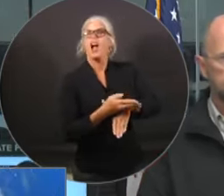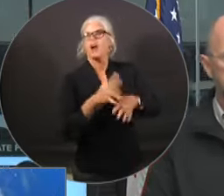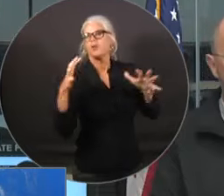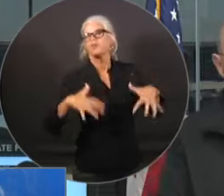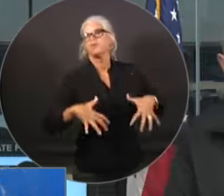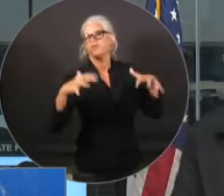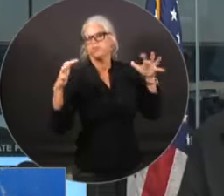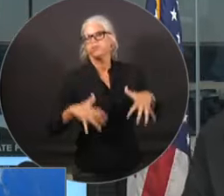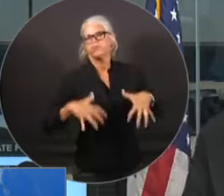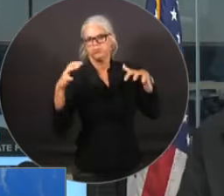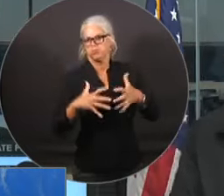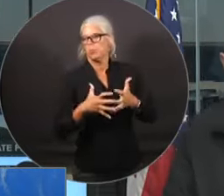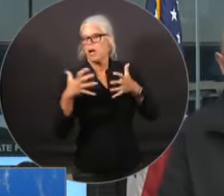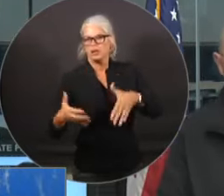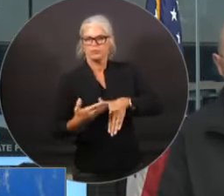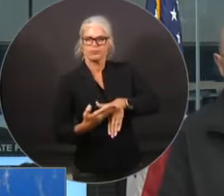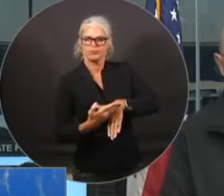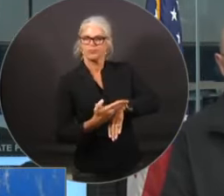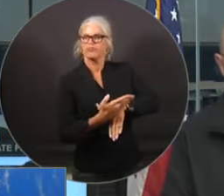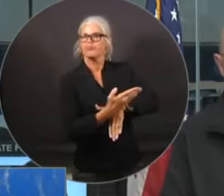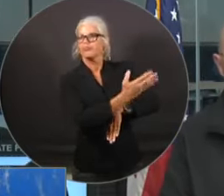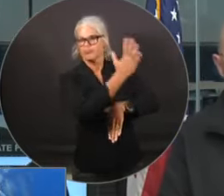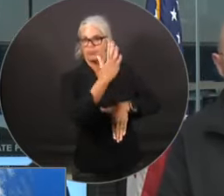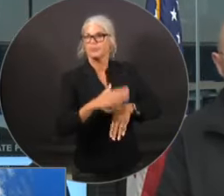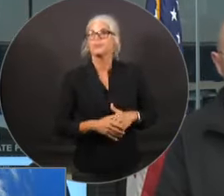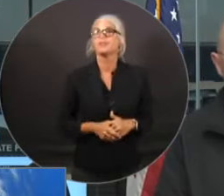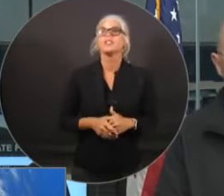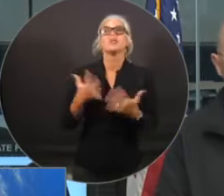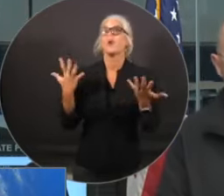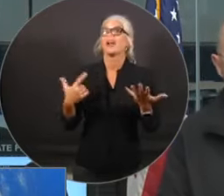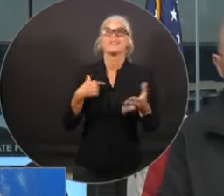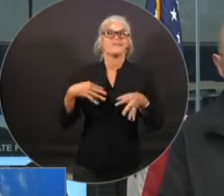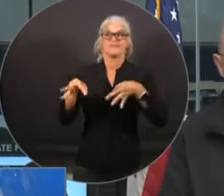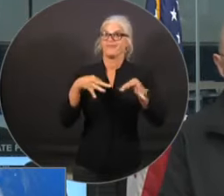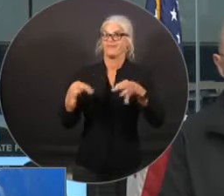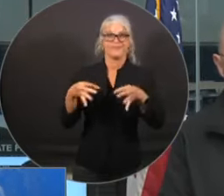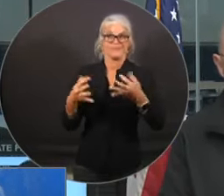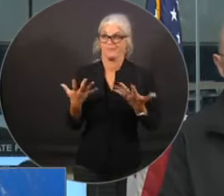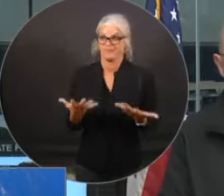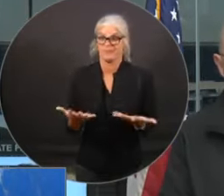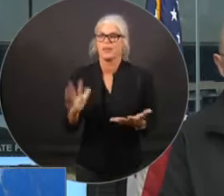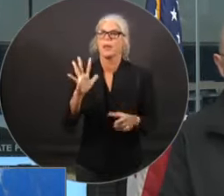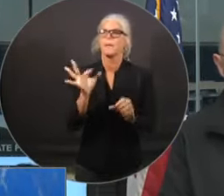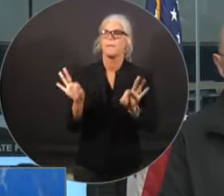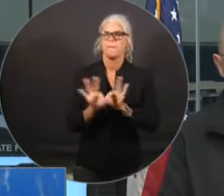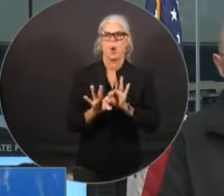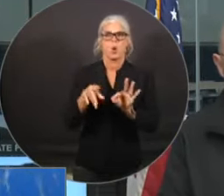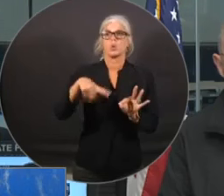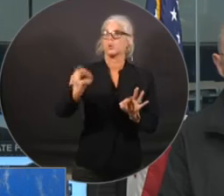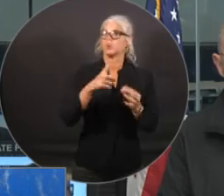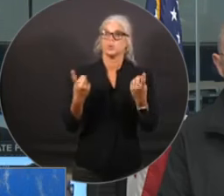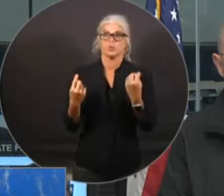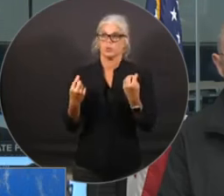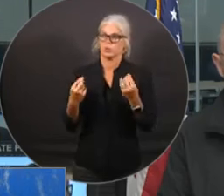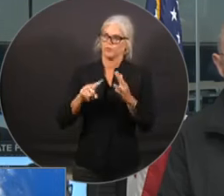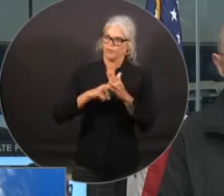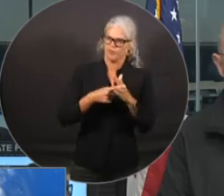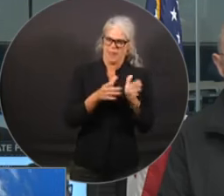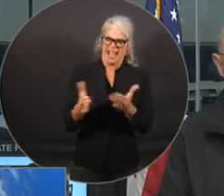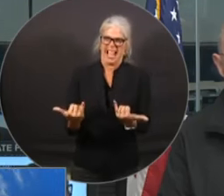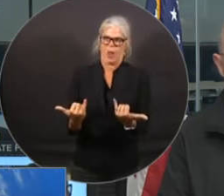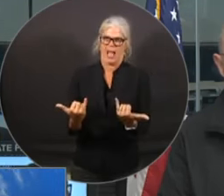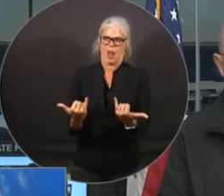Florida. So the message is make sure you're executing your plan now. As the storm